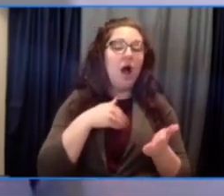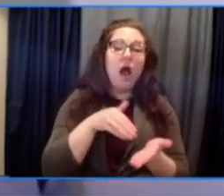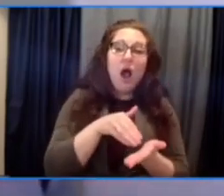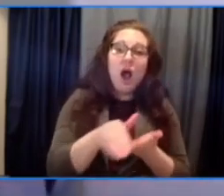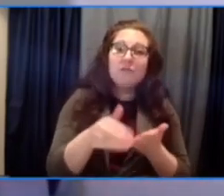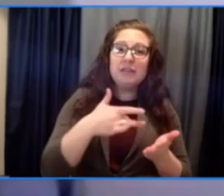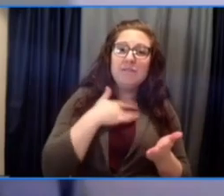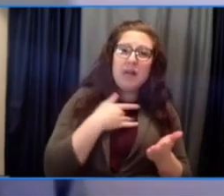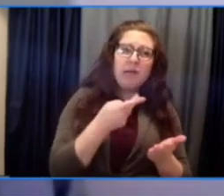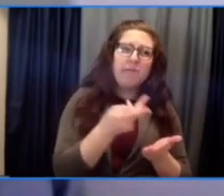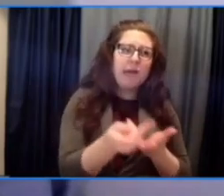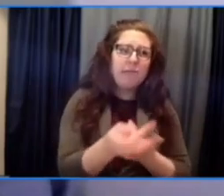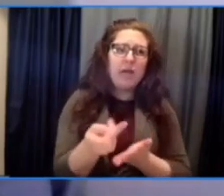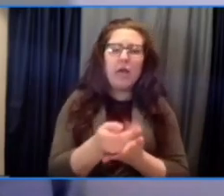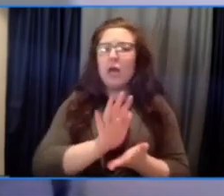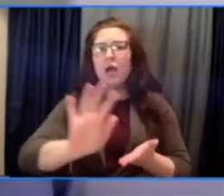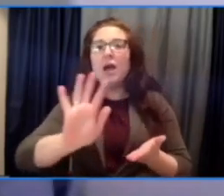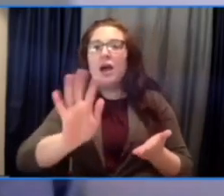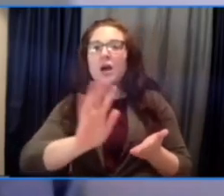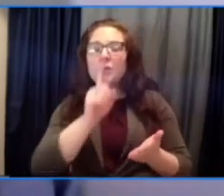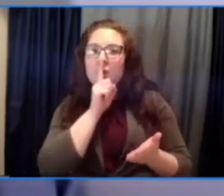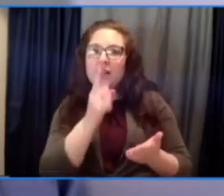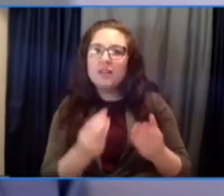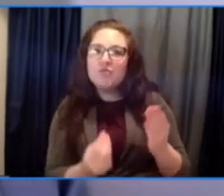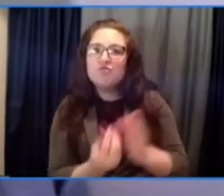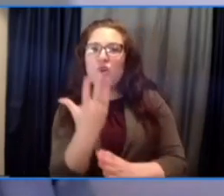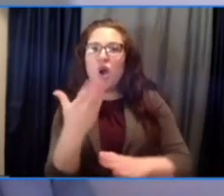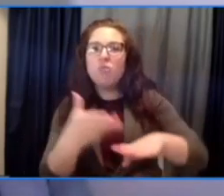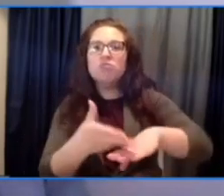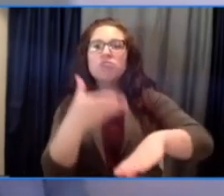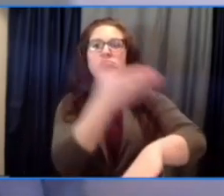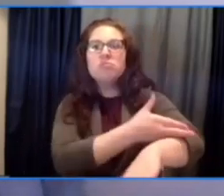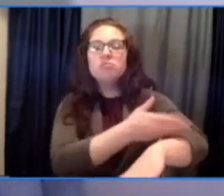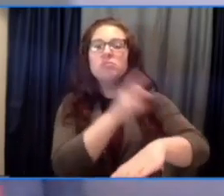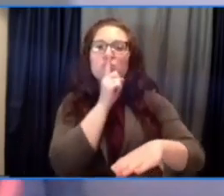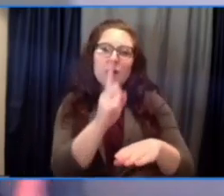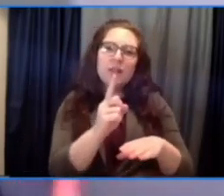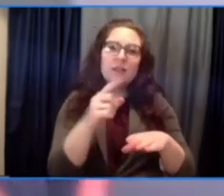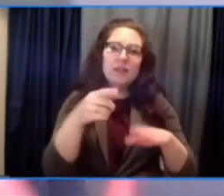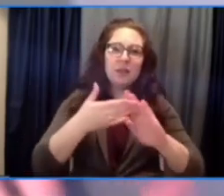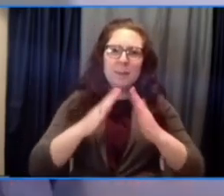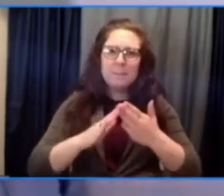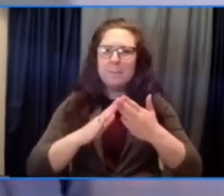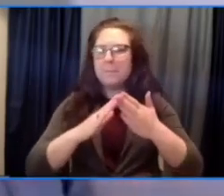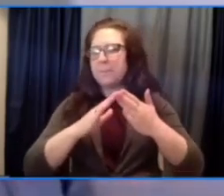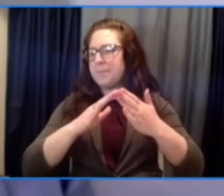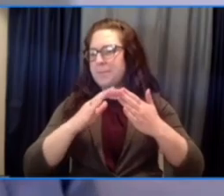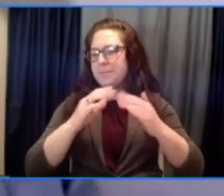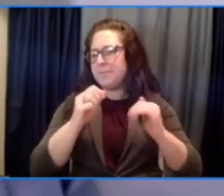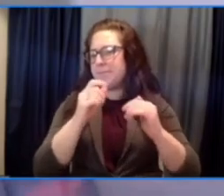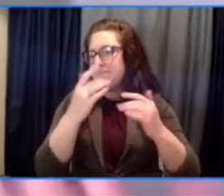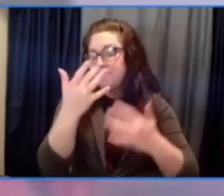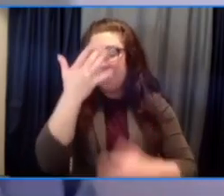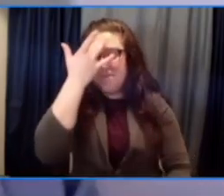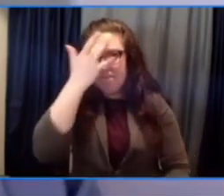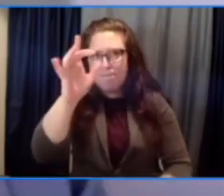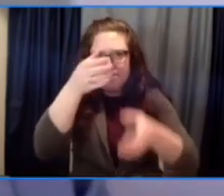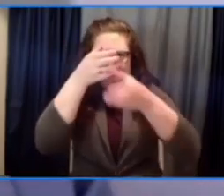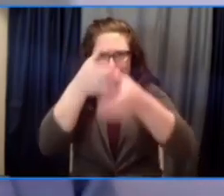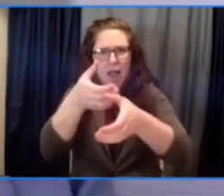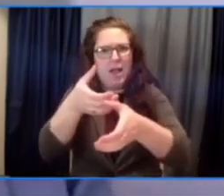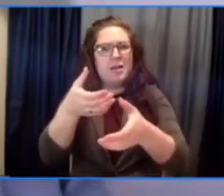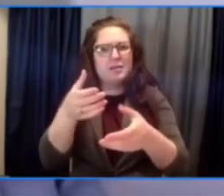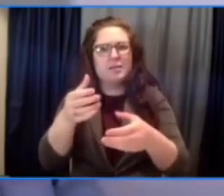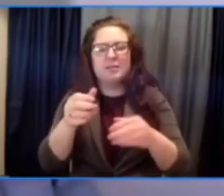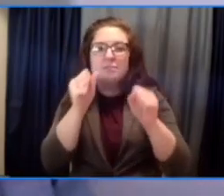and brilliance within our community, you know, there was also, you know, just a lot to be